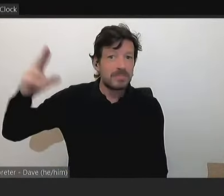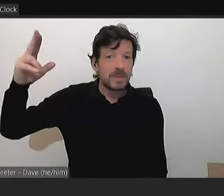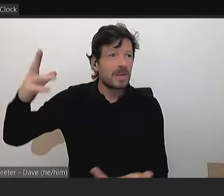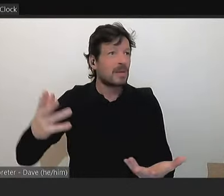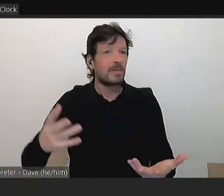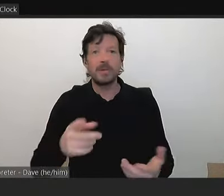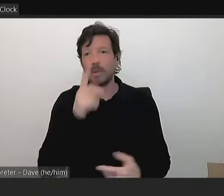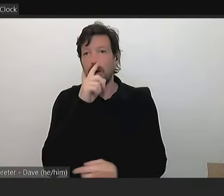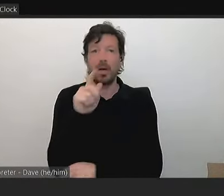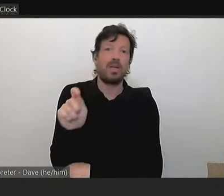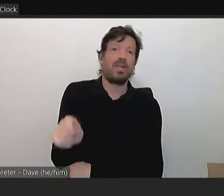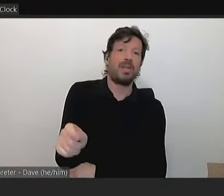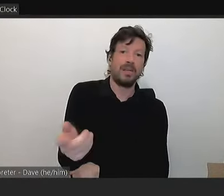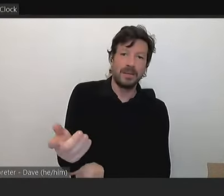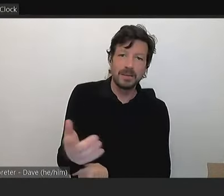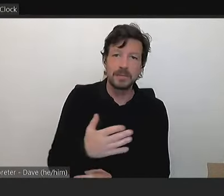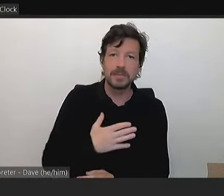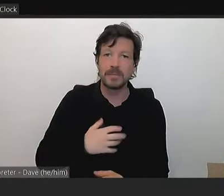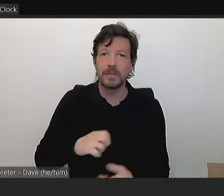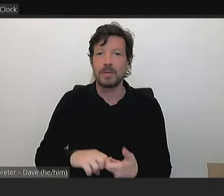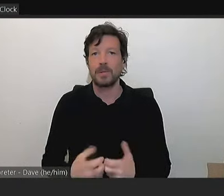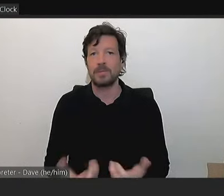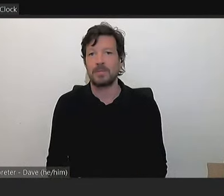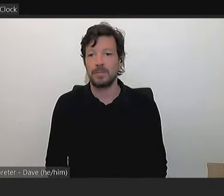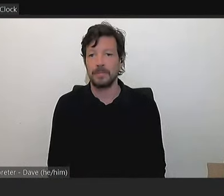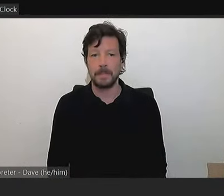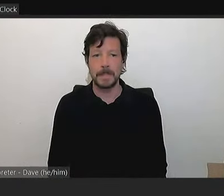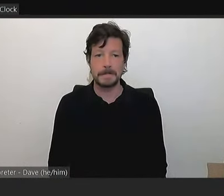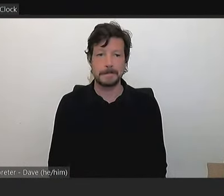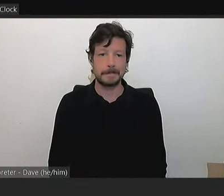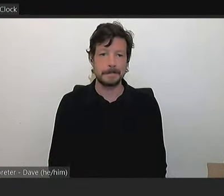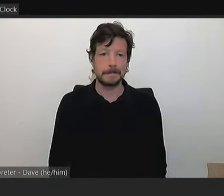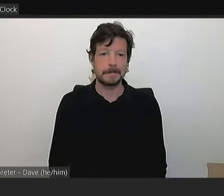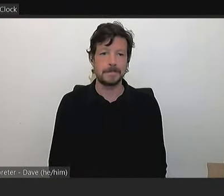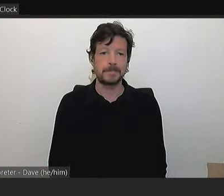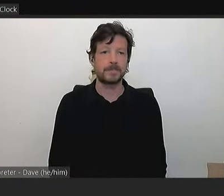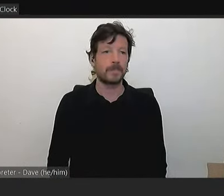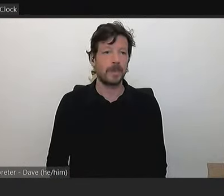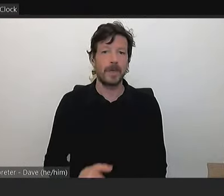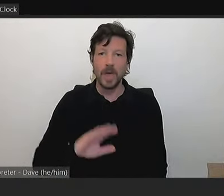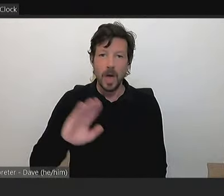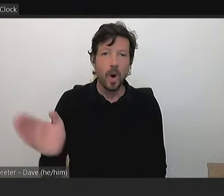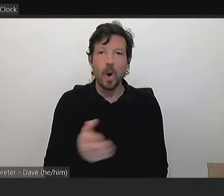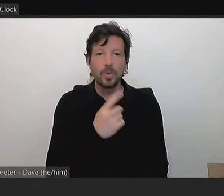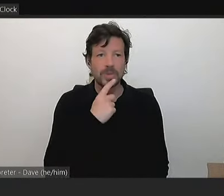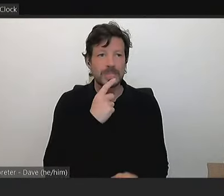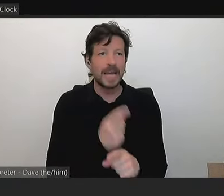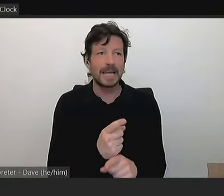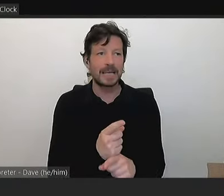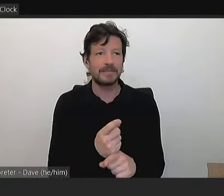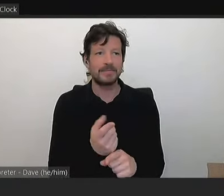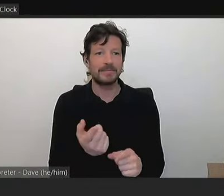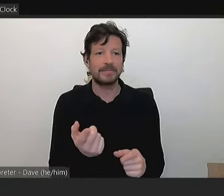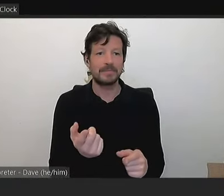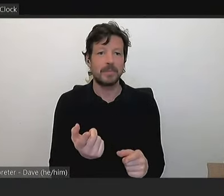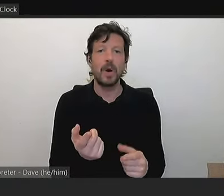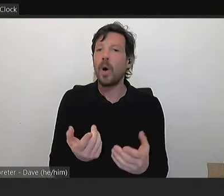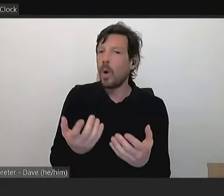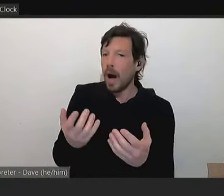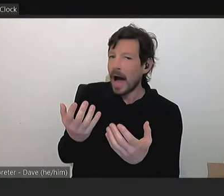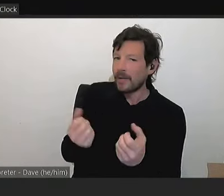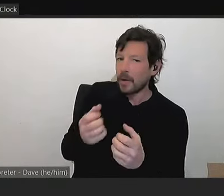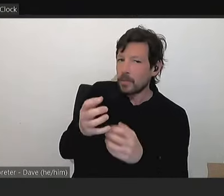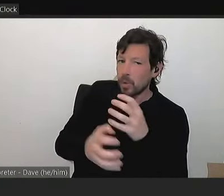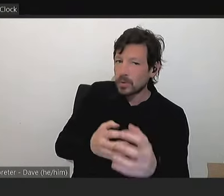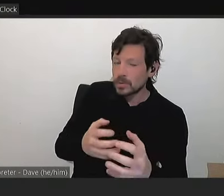That's what my problem is. I mean, they all say they can... There is a process that you can